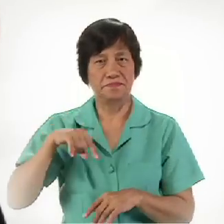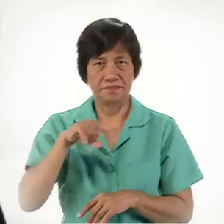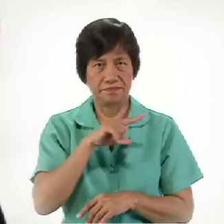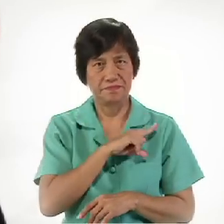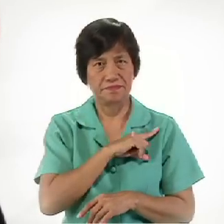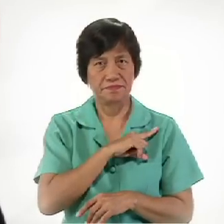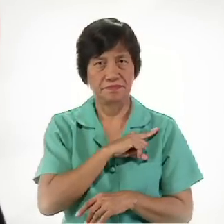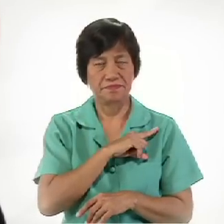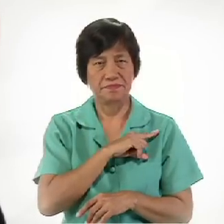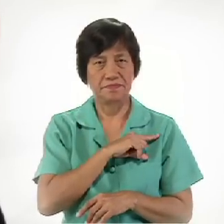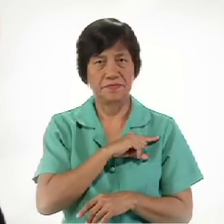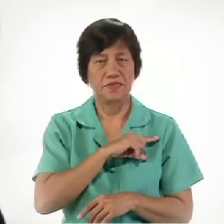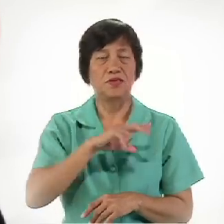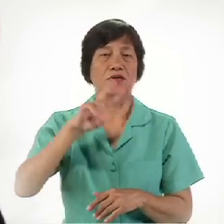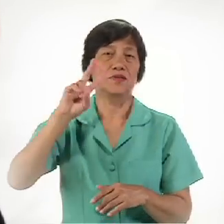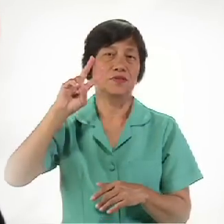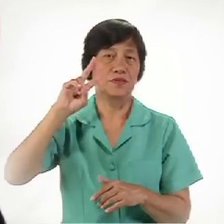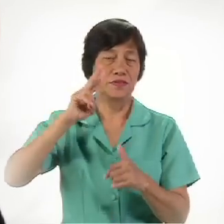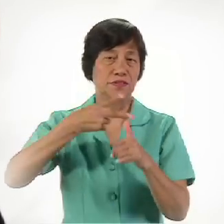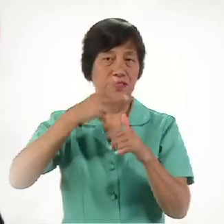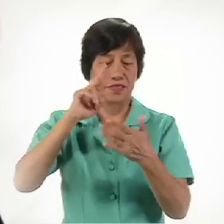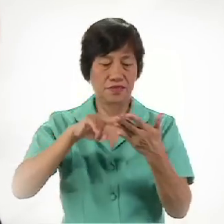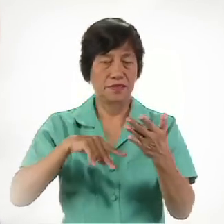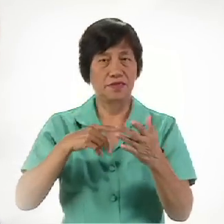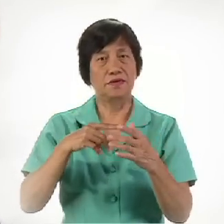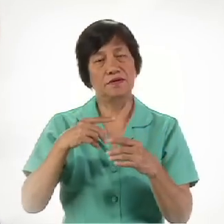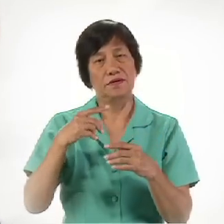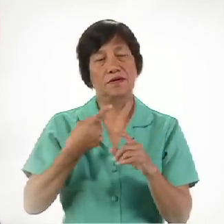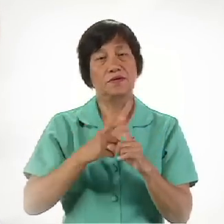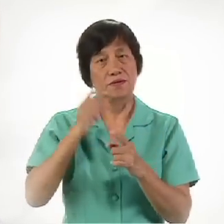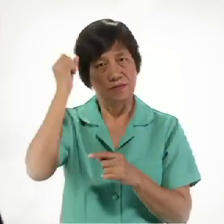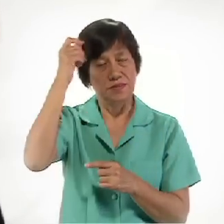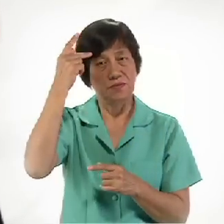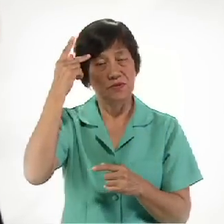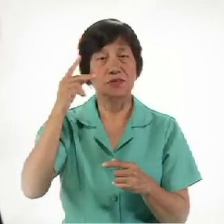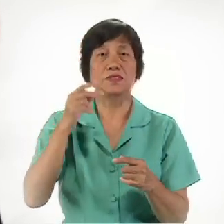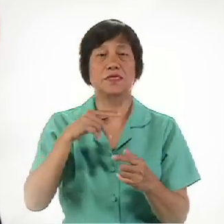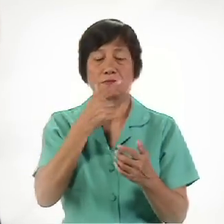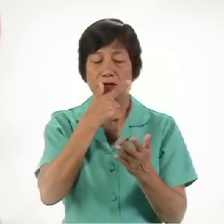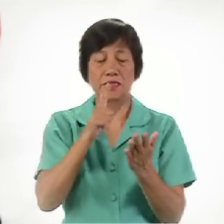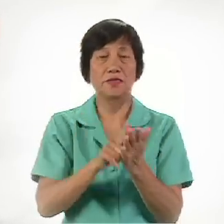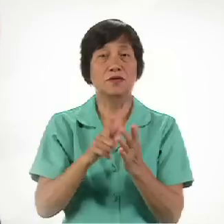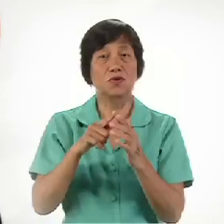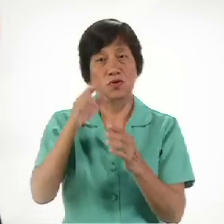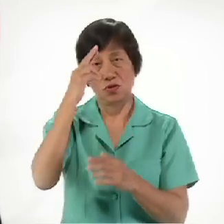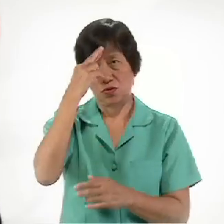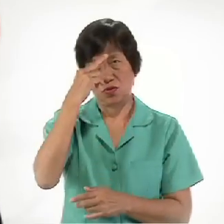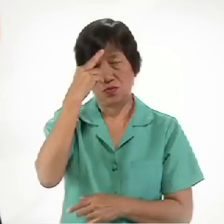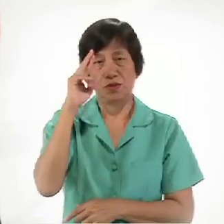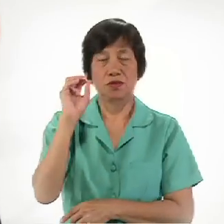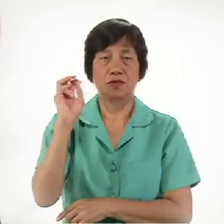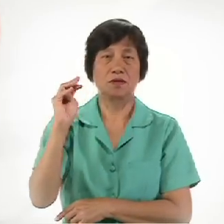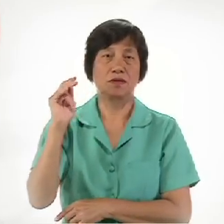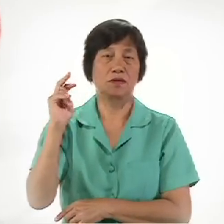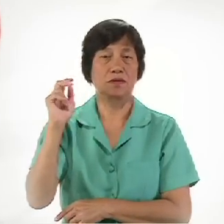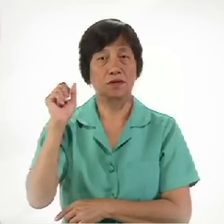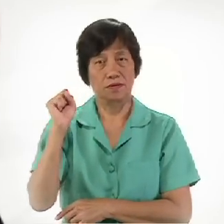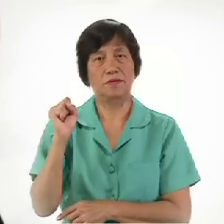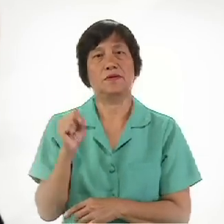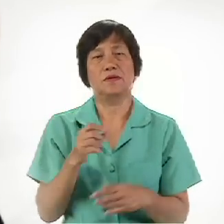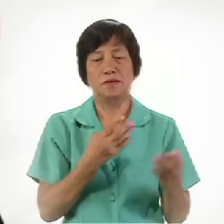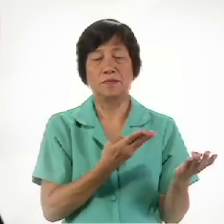And the second reading From St. Paul's letter To the Romans Brings us To the root Of all of this This